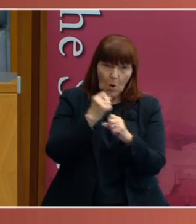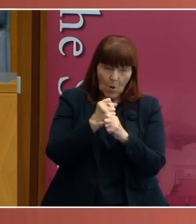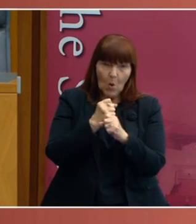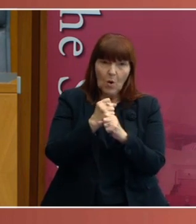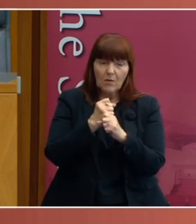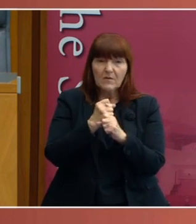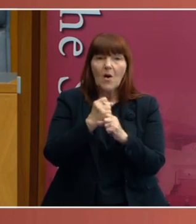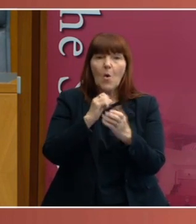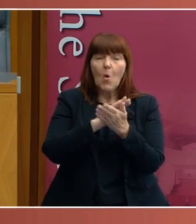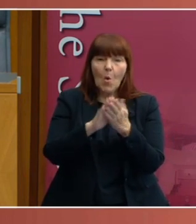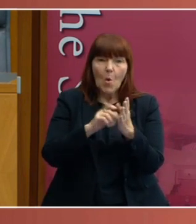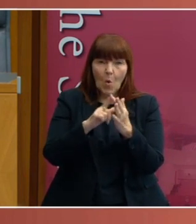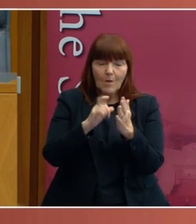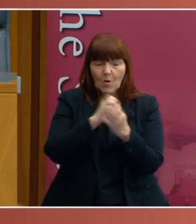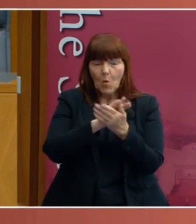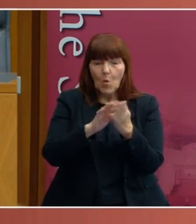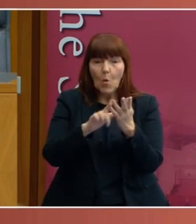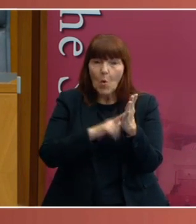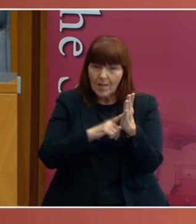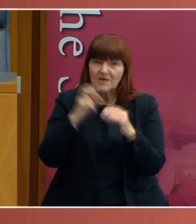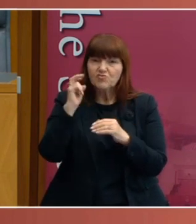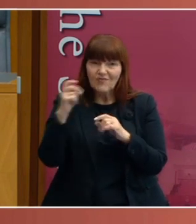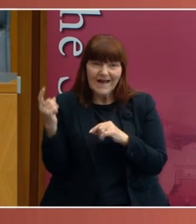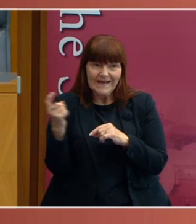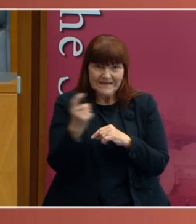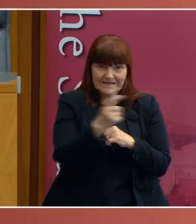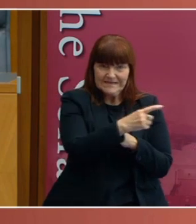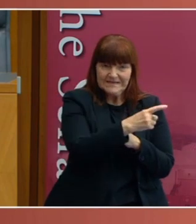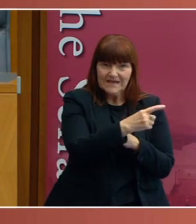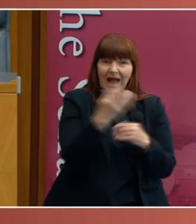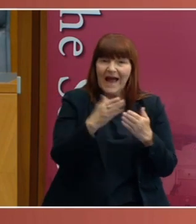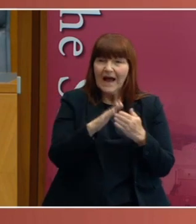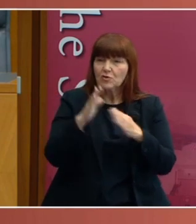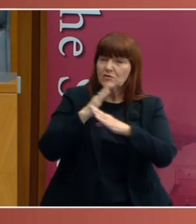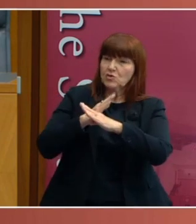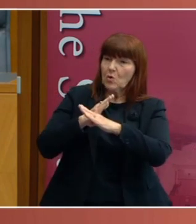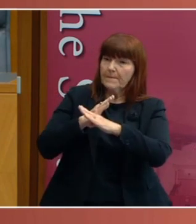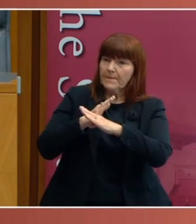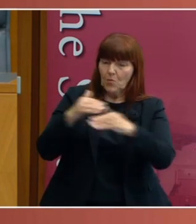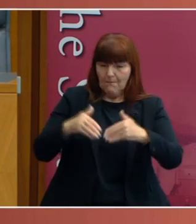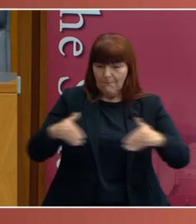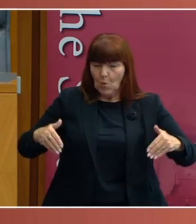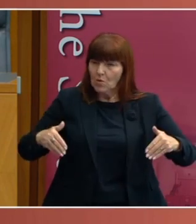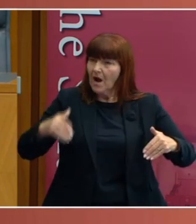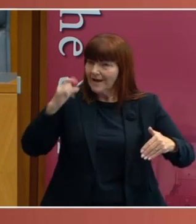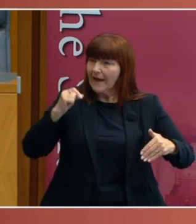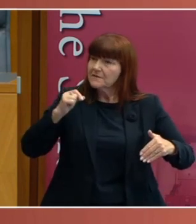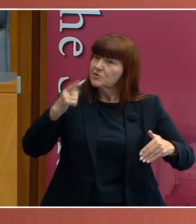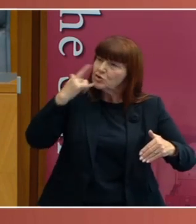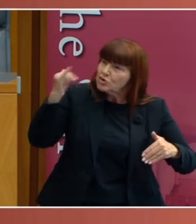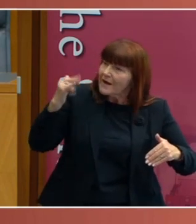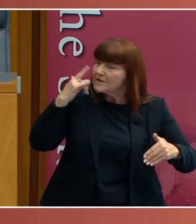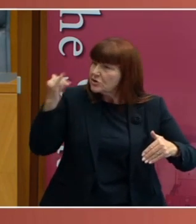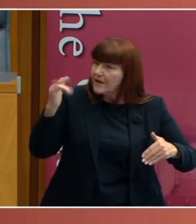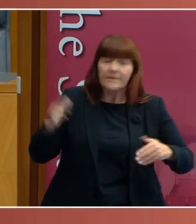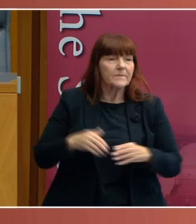reasons of needing the trains, and the obvious place at which to police this was simply the state borders, because that's where there was facility to do so. But in